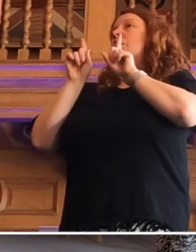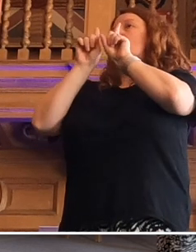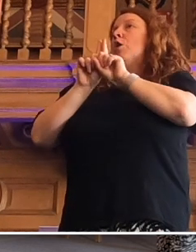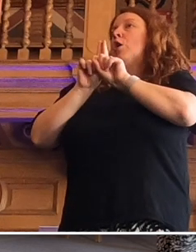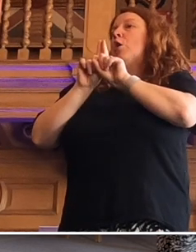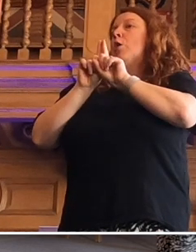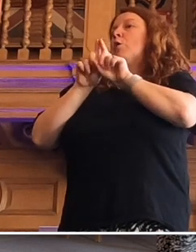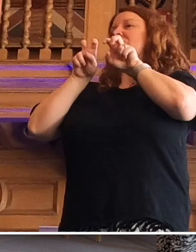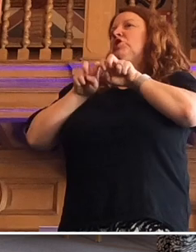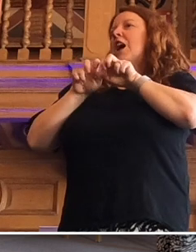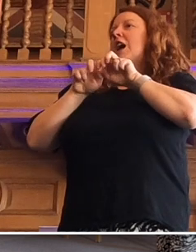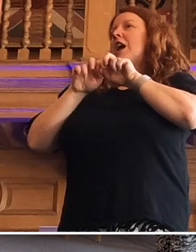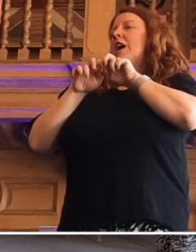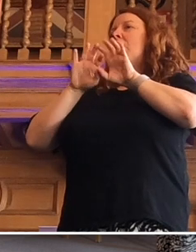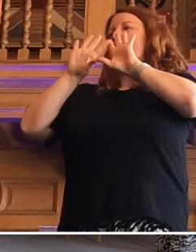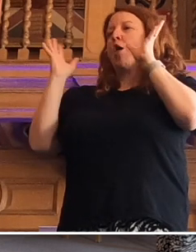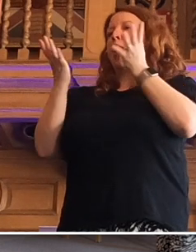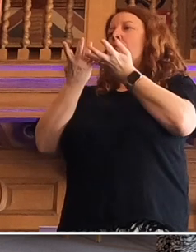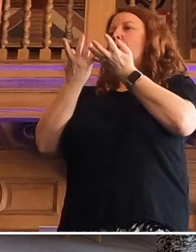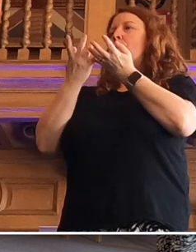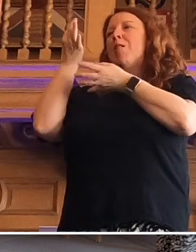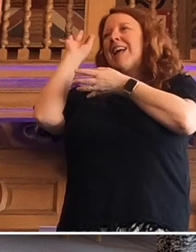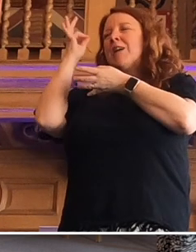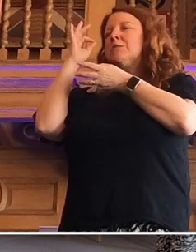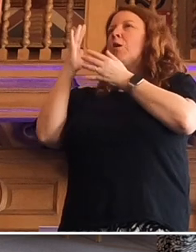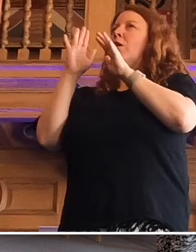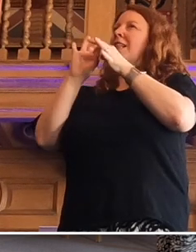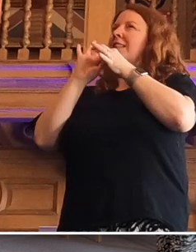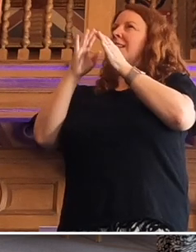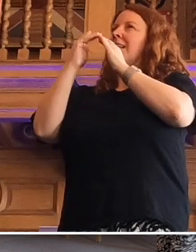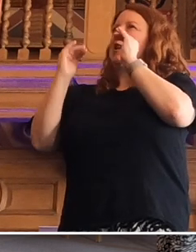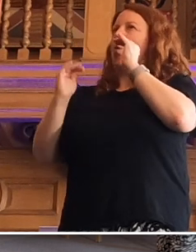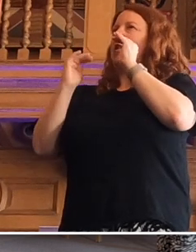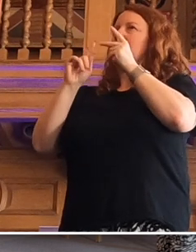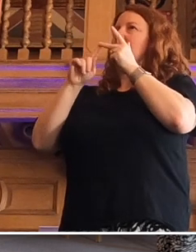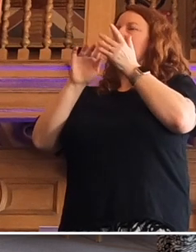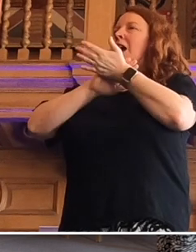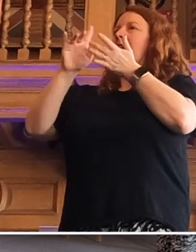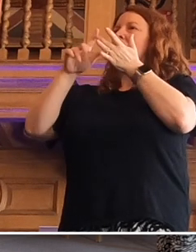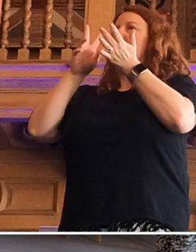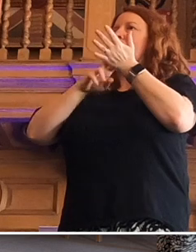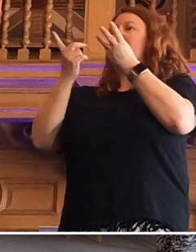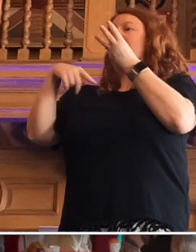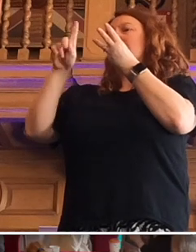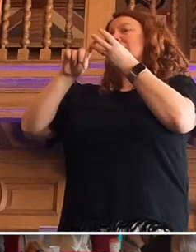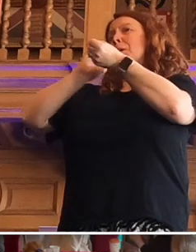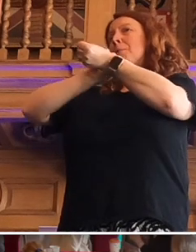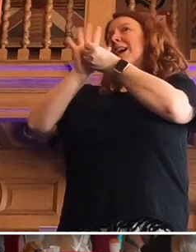council on inequality, HIV, and pandemics.